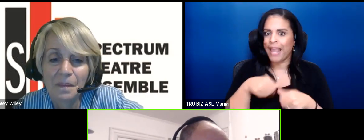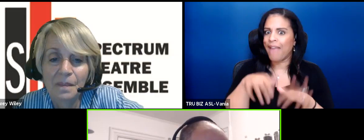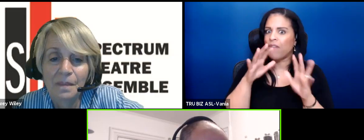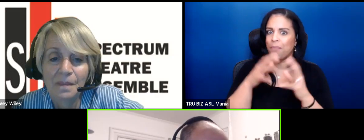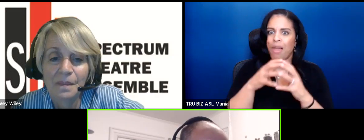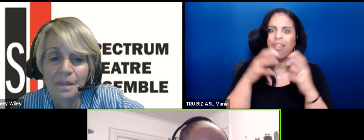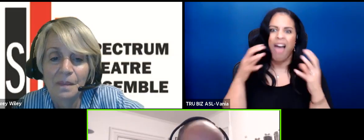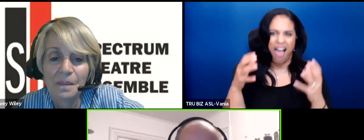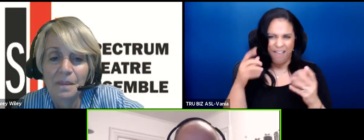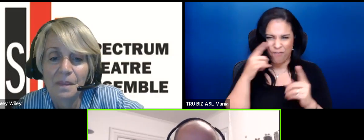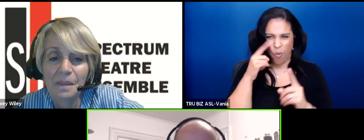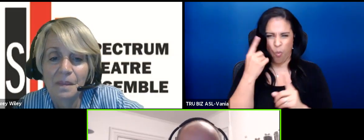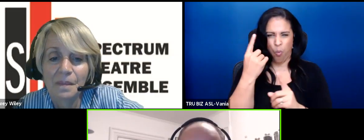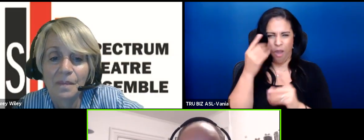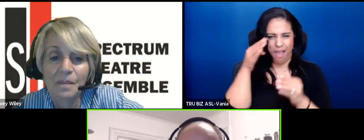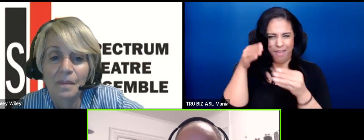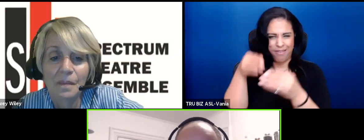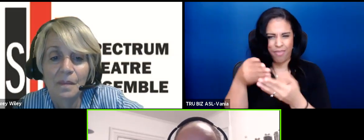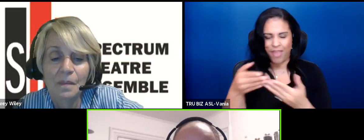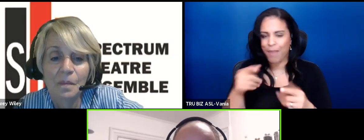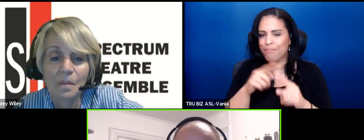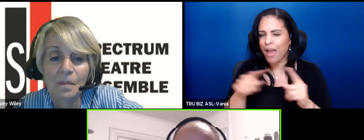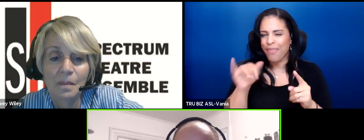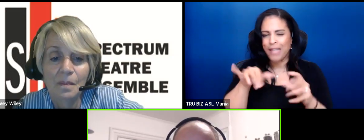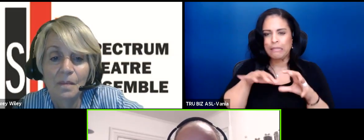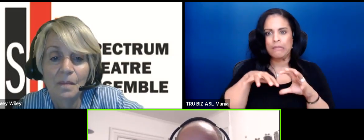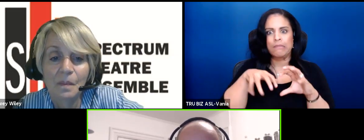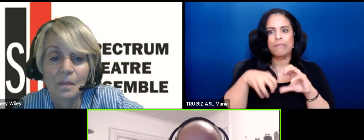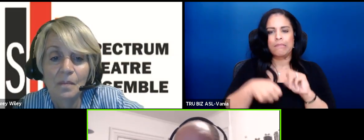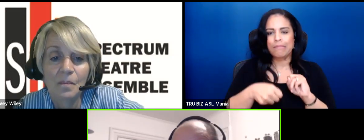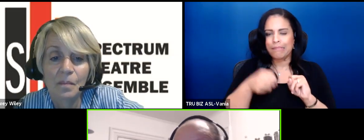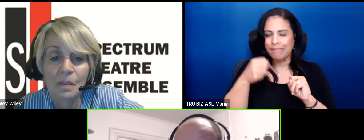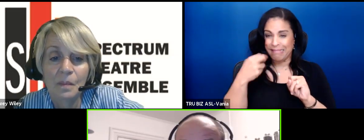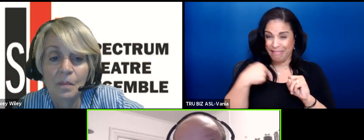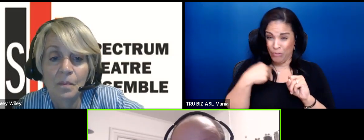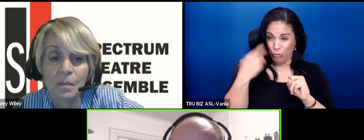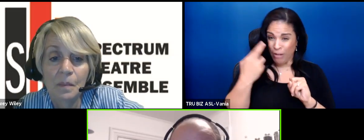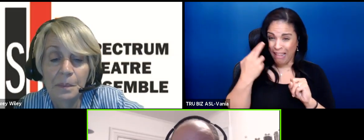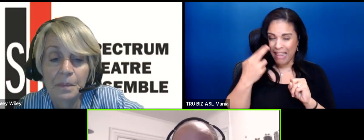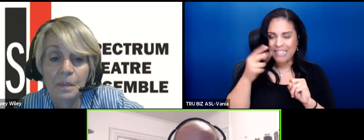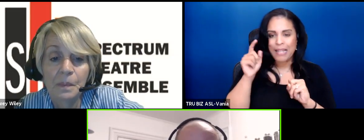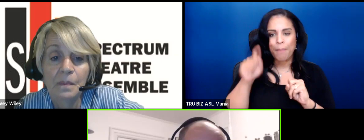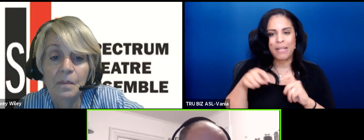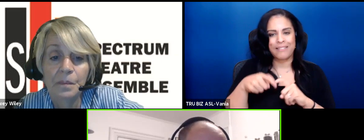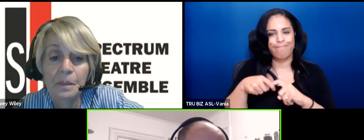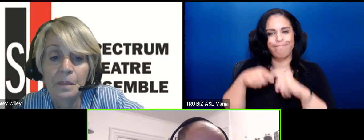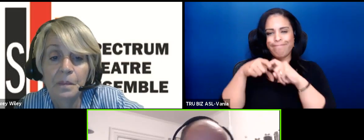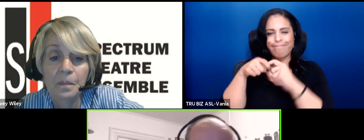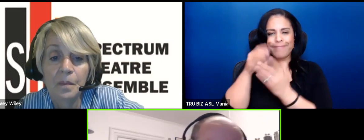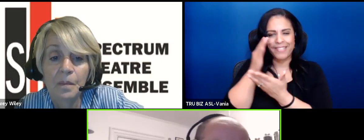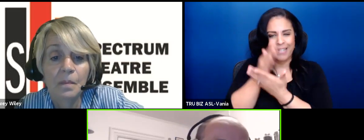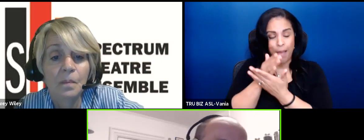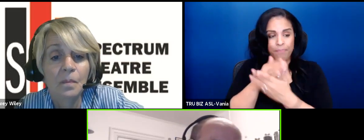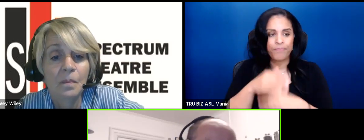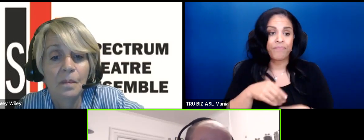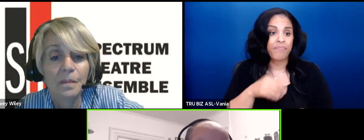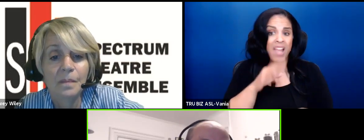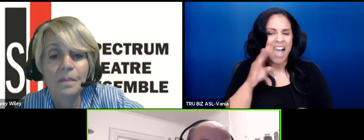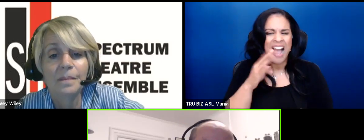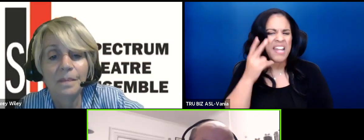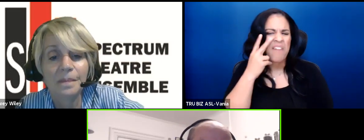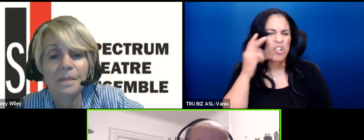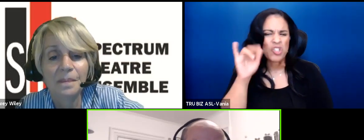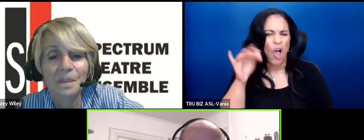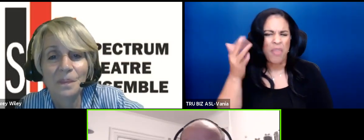that it just can't be anything but a heartbreaking realization that it needs to stop. Um and I never saw it that way.